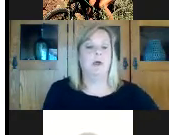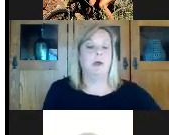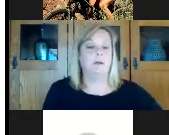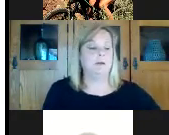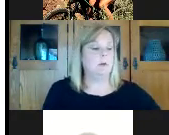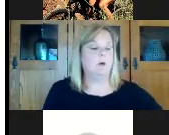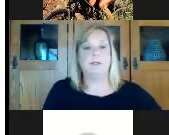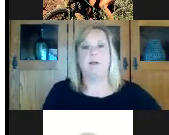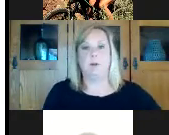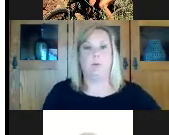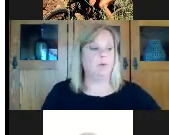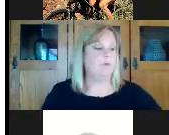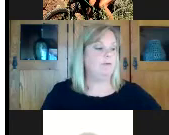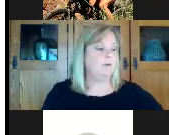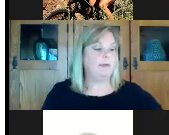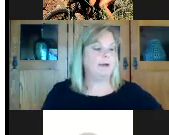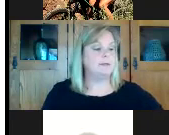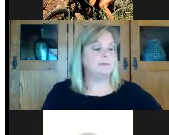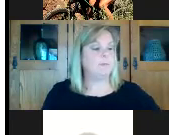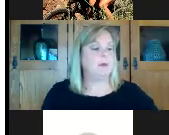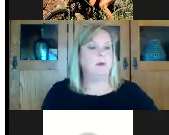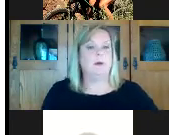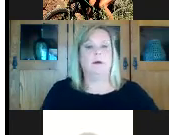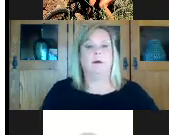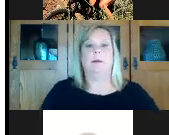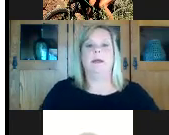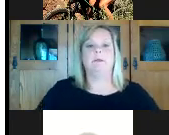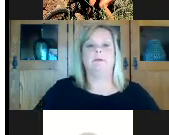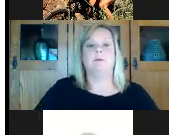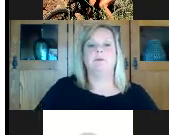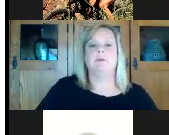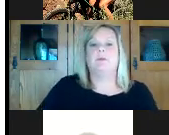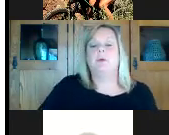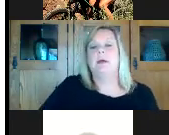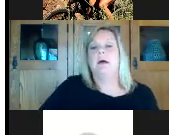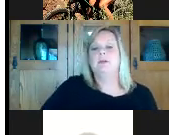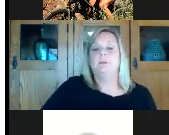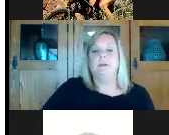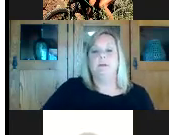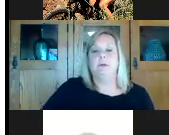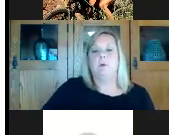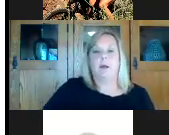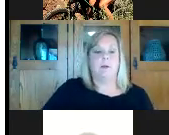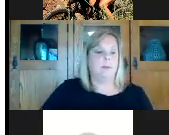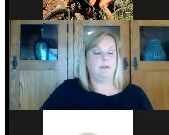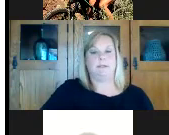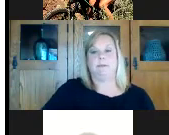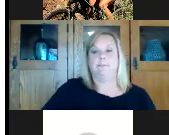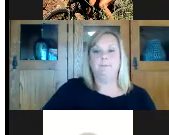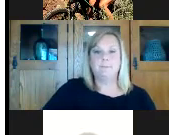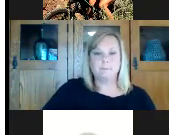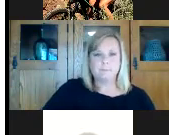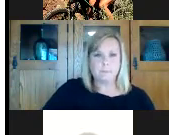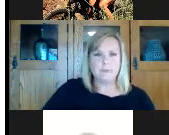for the income criteria or proof for that all right so those are the three eligibility requirements